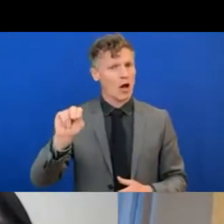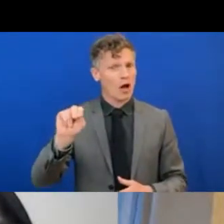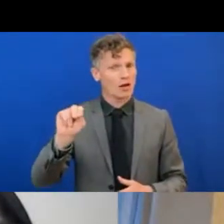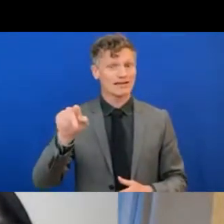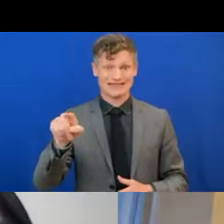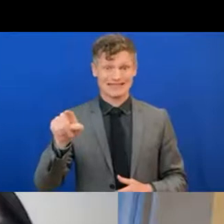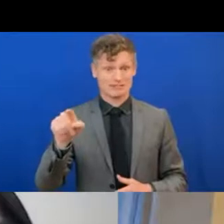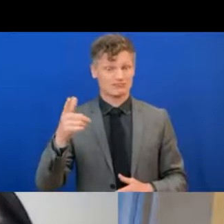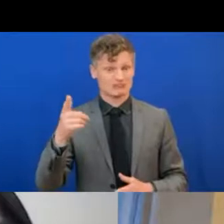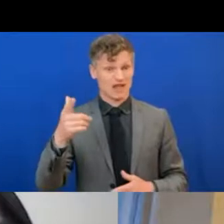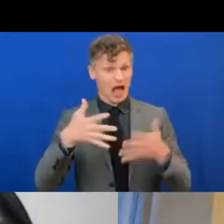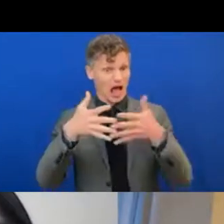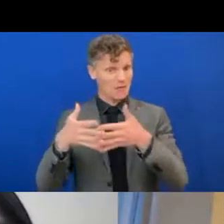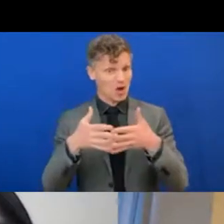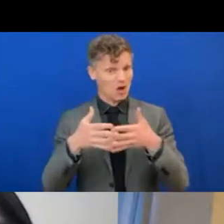came here from China.